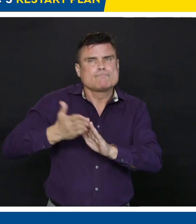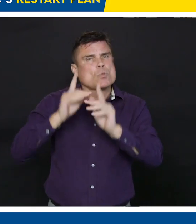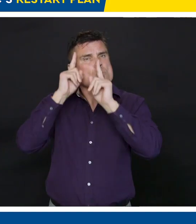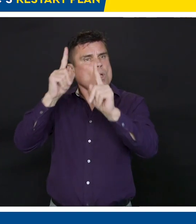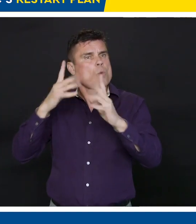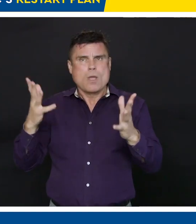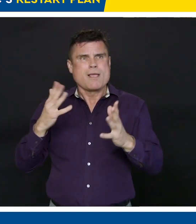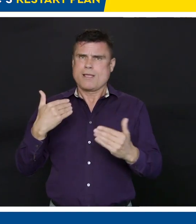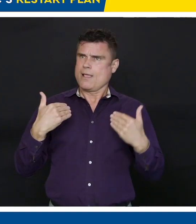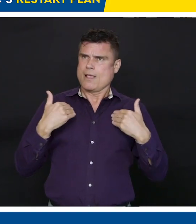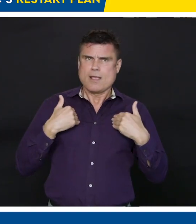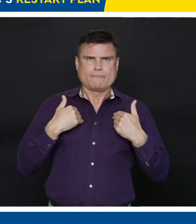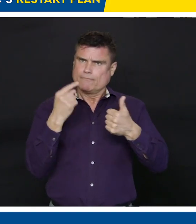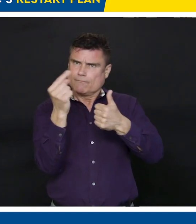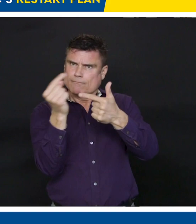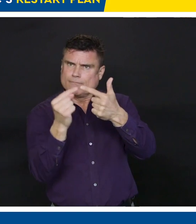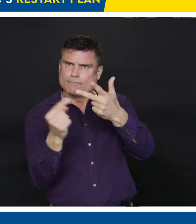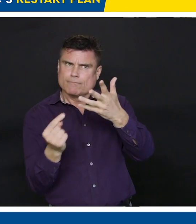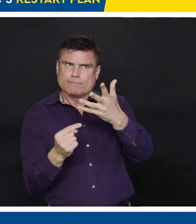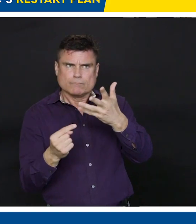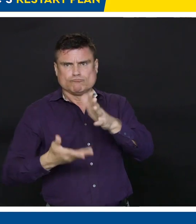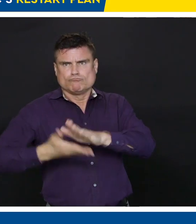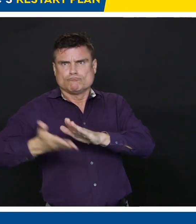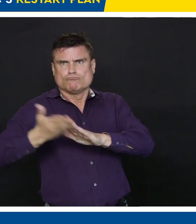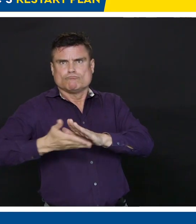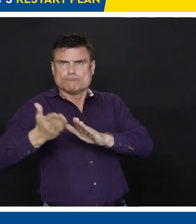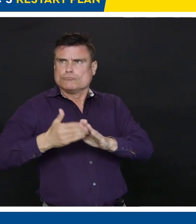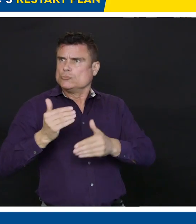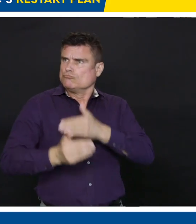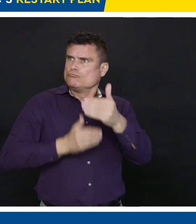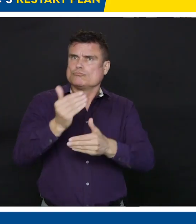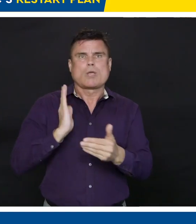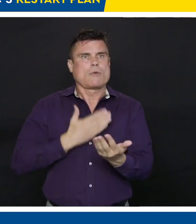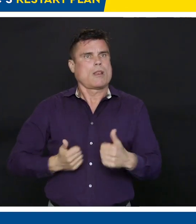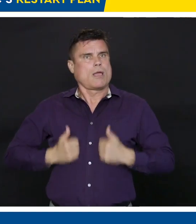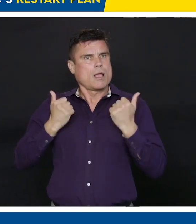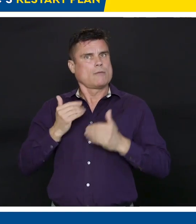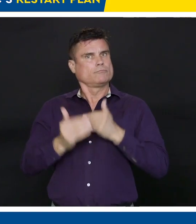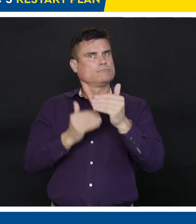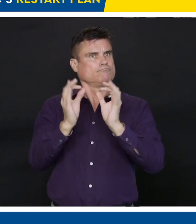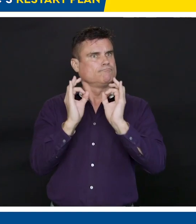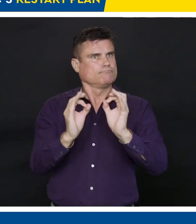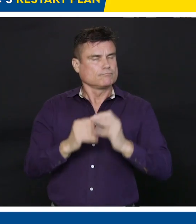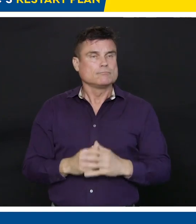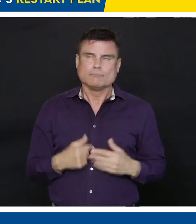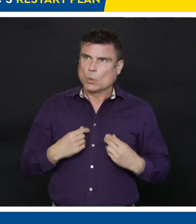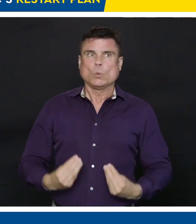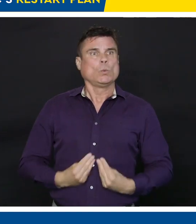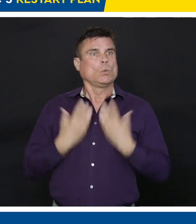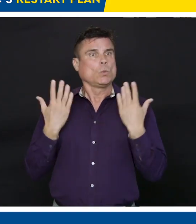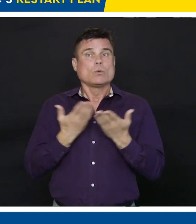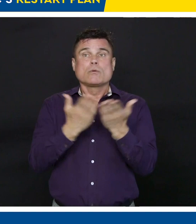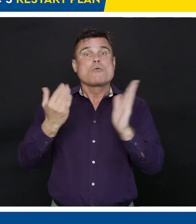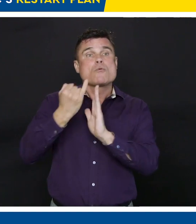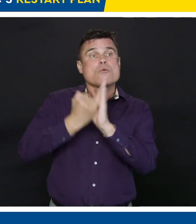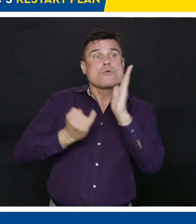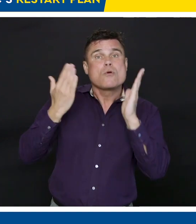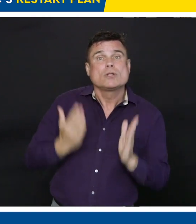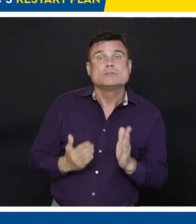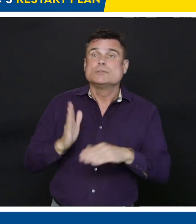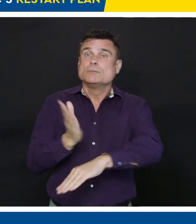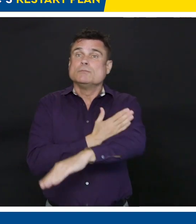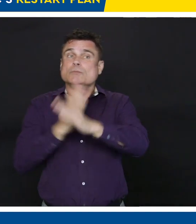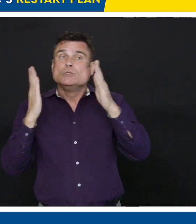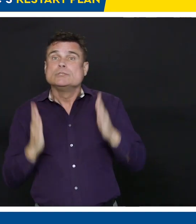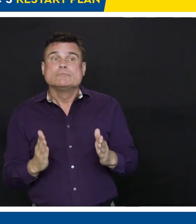I'm inspired by neighbours helping neighbours. I'm inspired by artists and musicians lifting our spirits. It's because